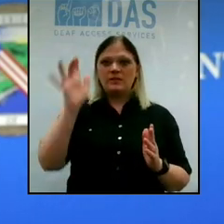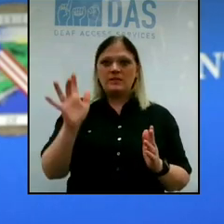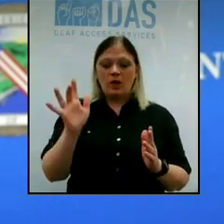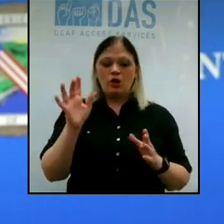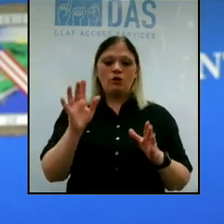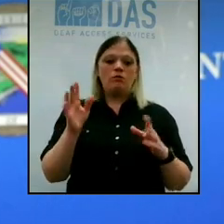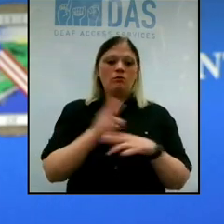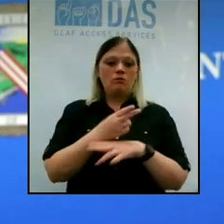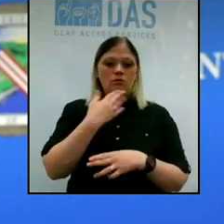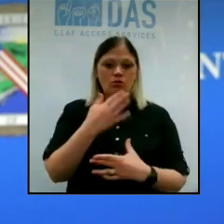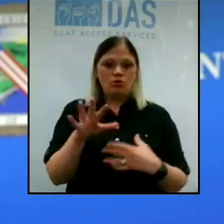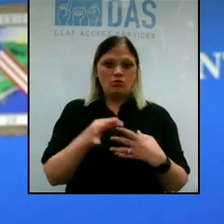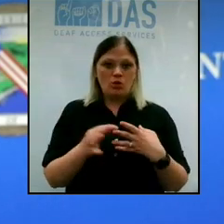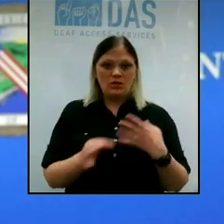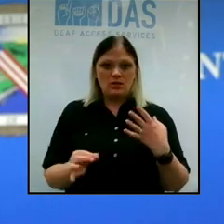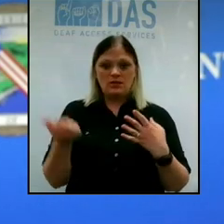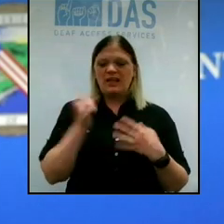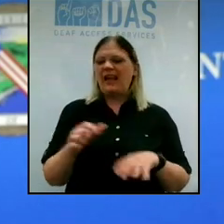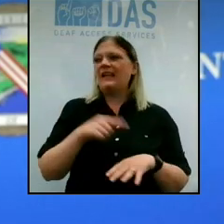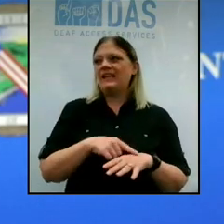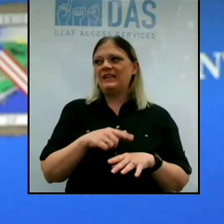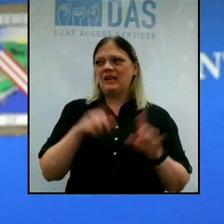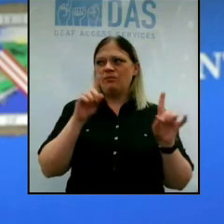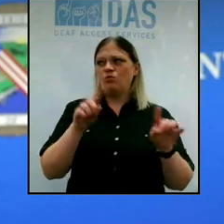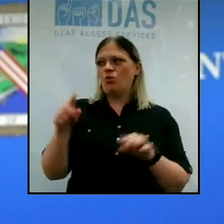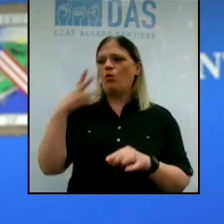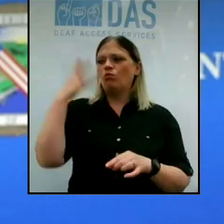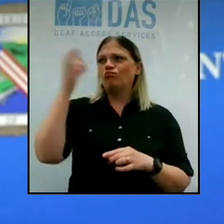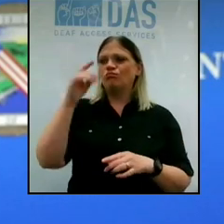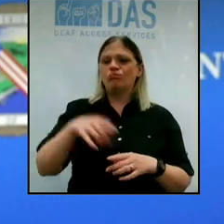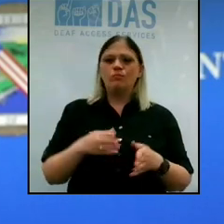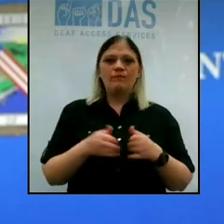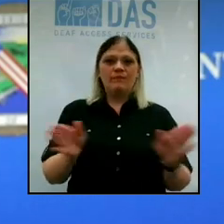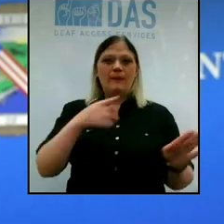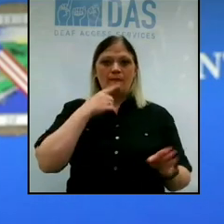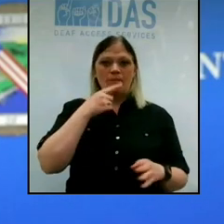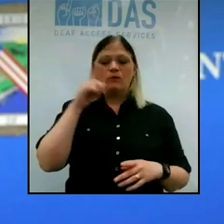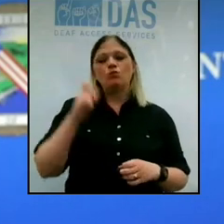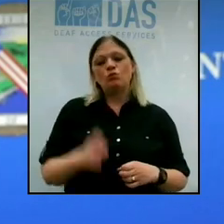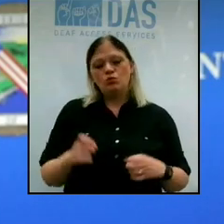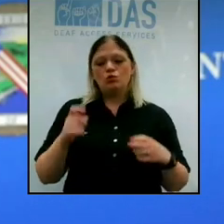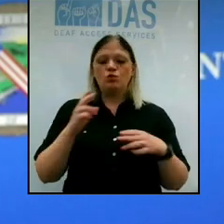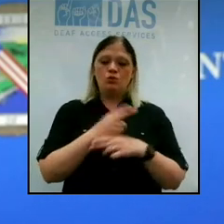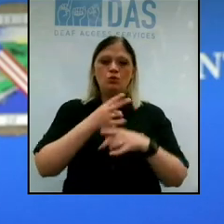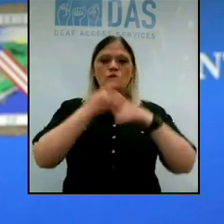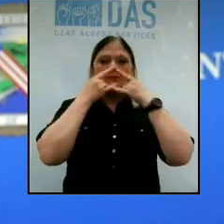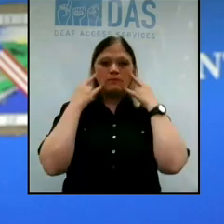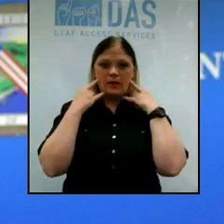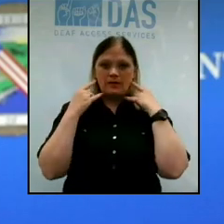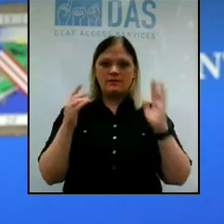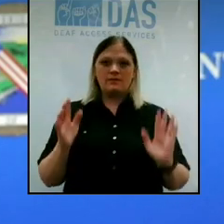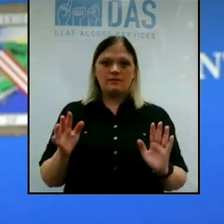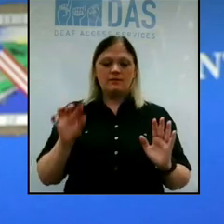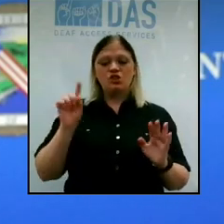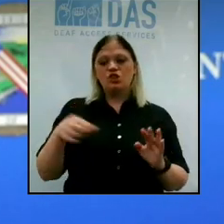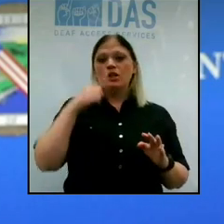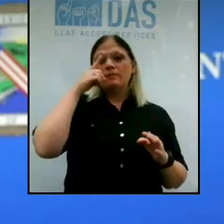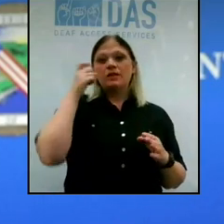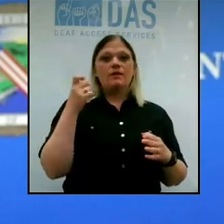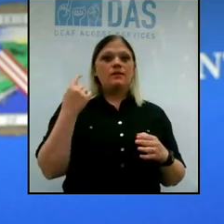good choices. Anytime anybody goes anywhere in public, they really should be wearing masks. So, again, you know, just because